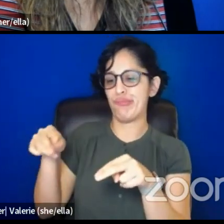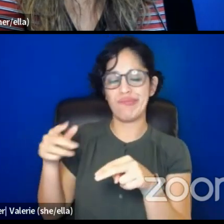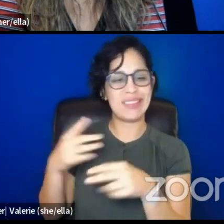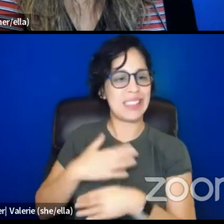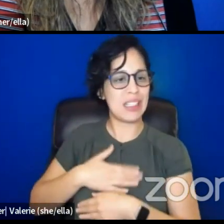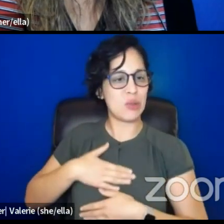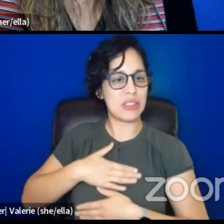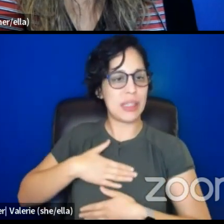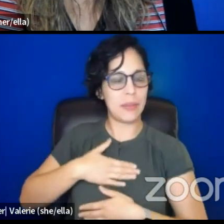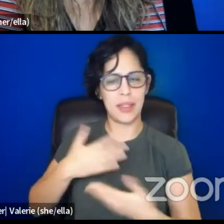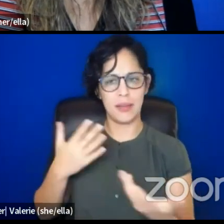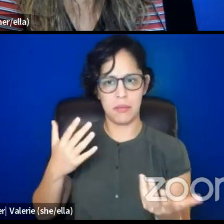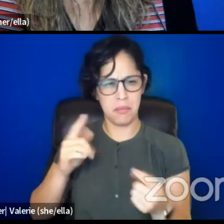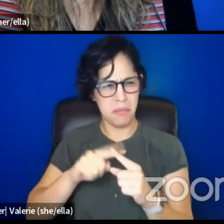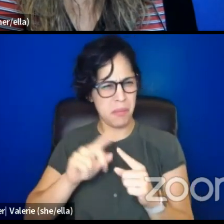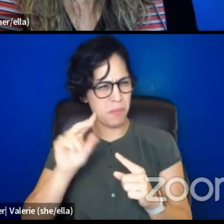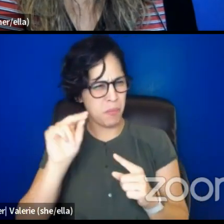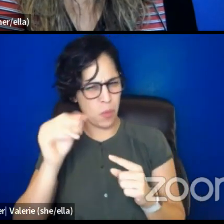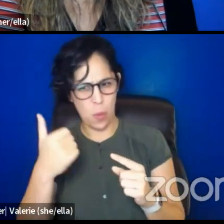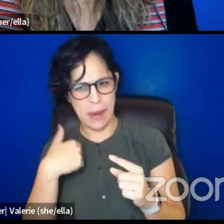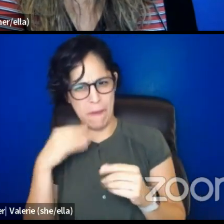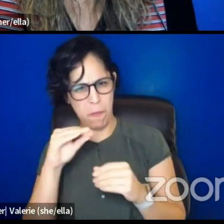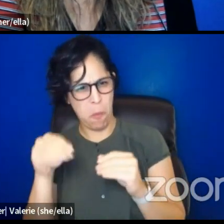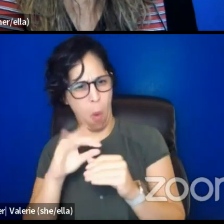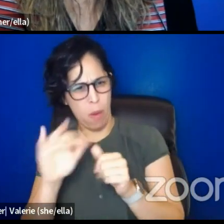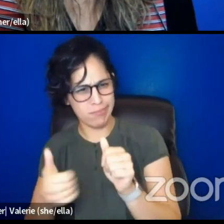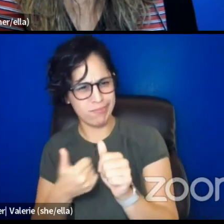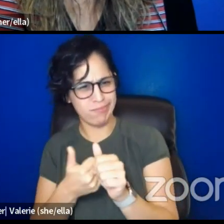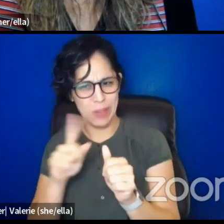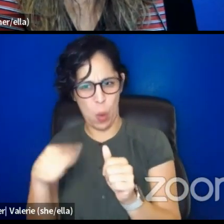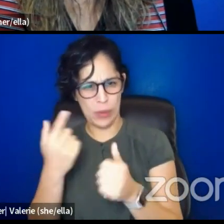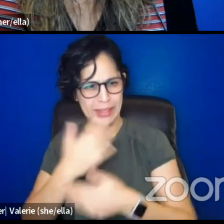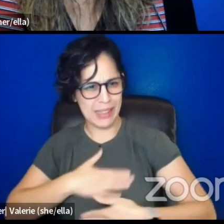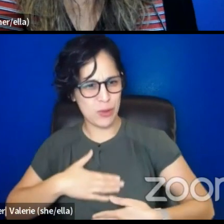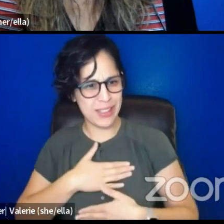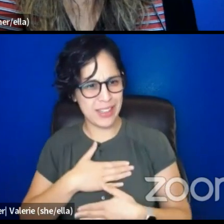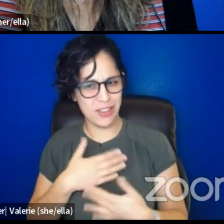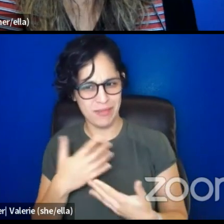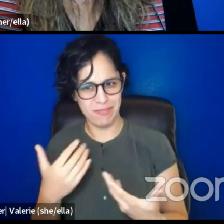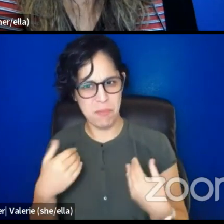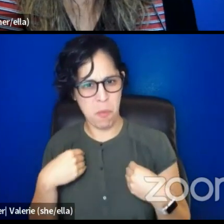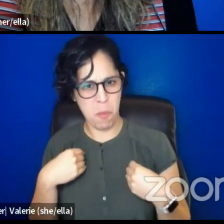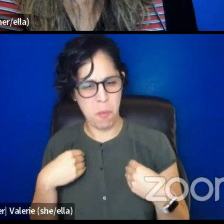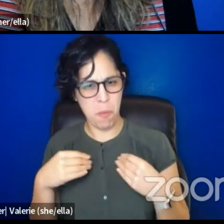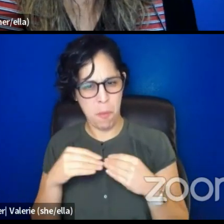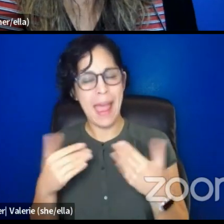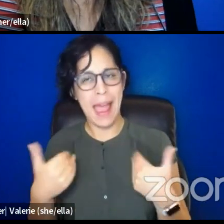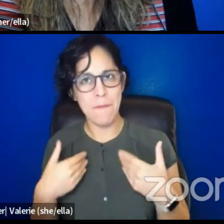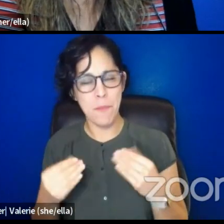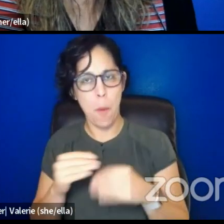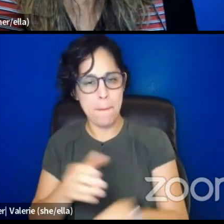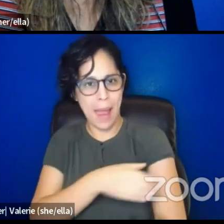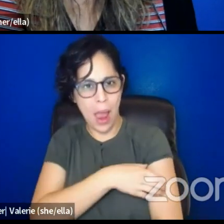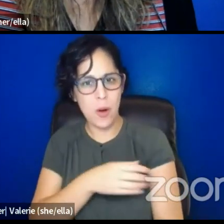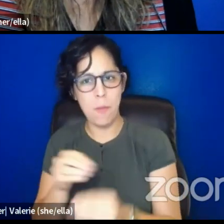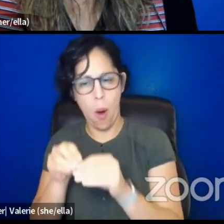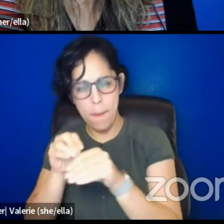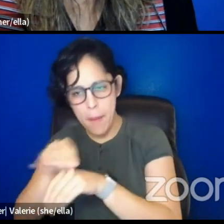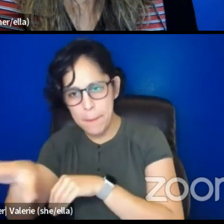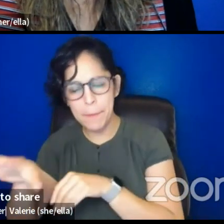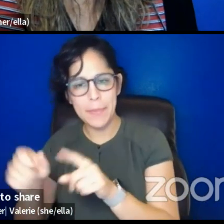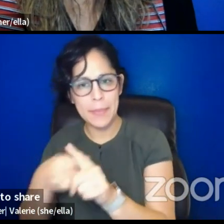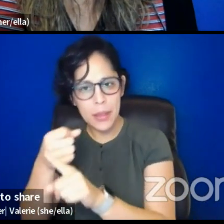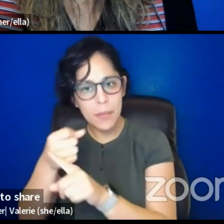and I feel like there's so much more to performance than it could be. So, I think I would like to be able to